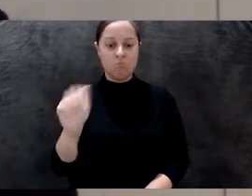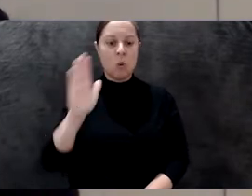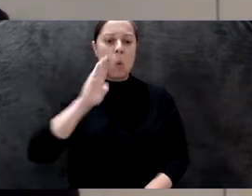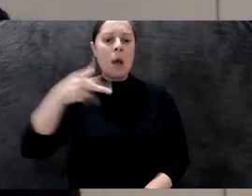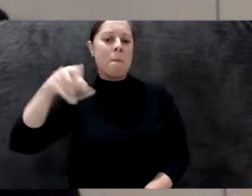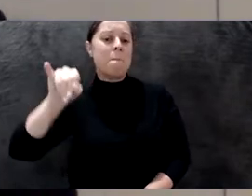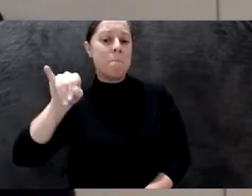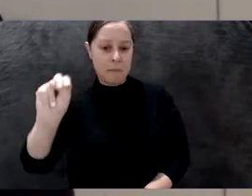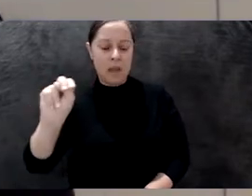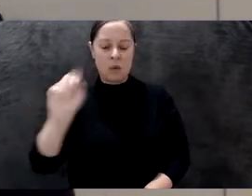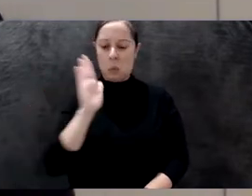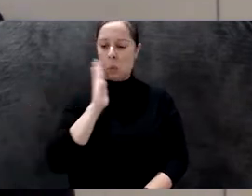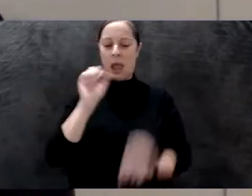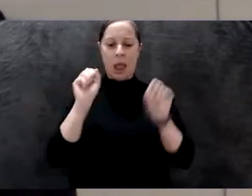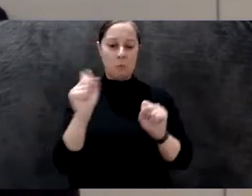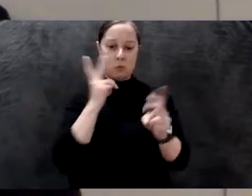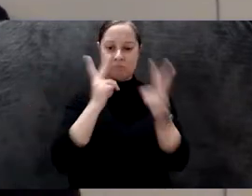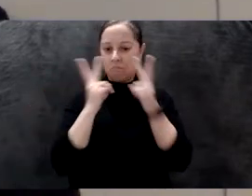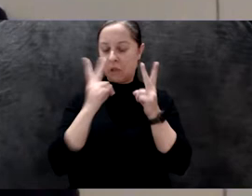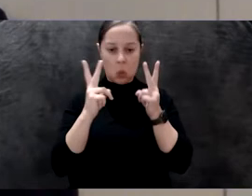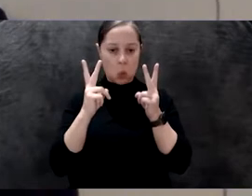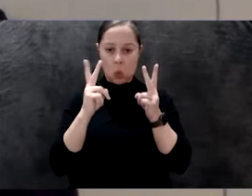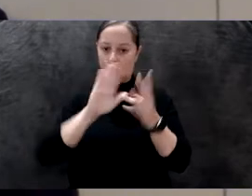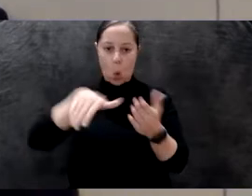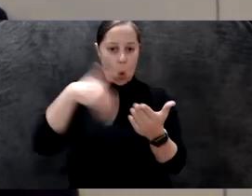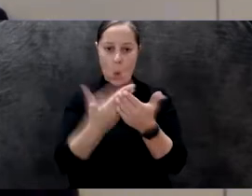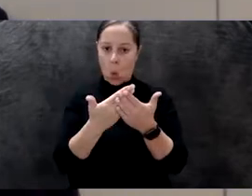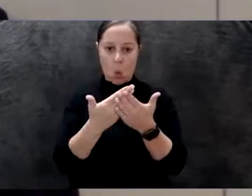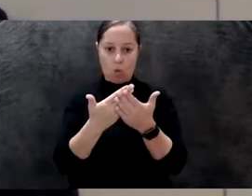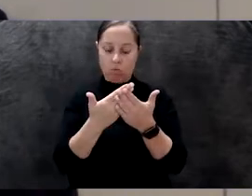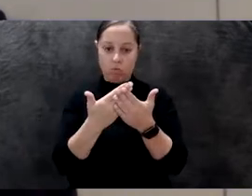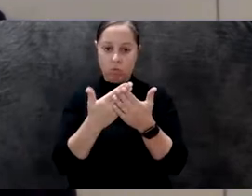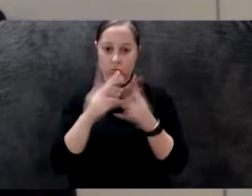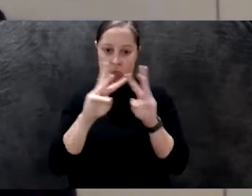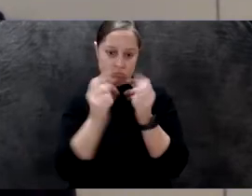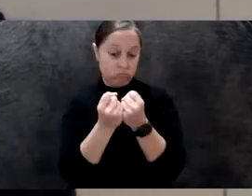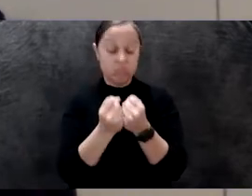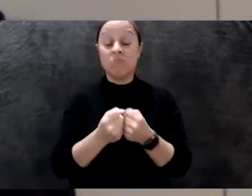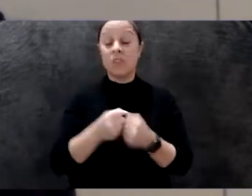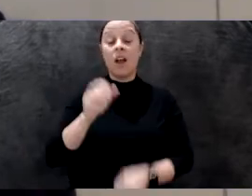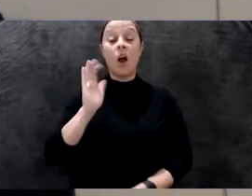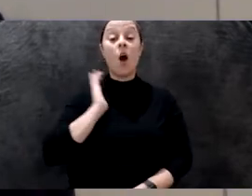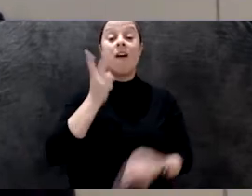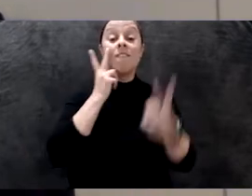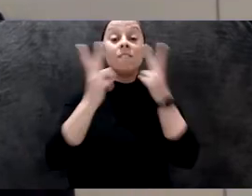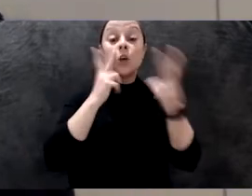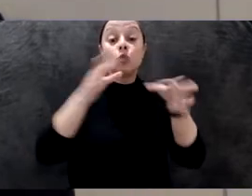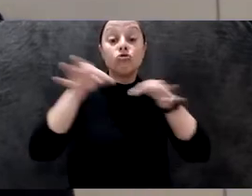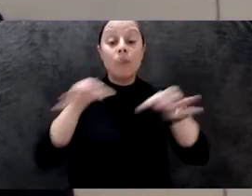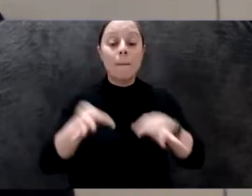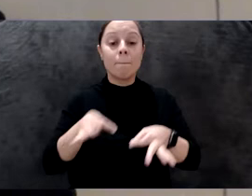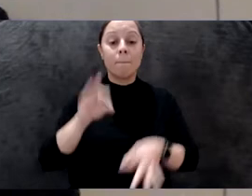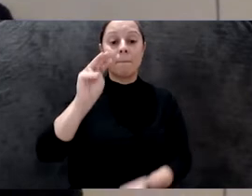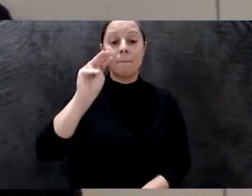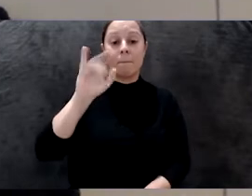should be visible at all times. And for the images in our presentation, visual description is provided by Michel